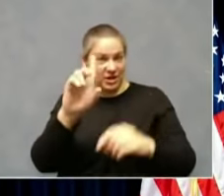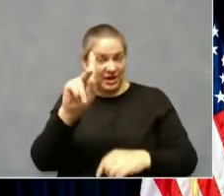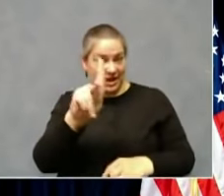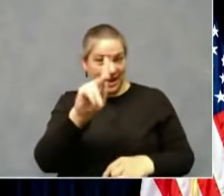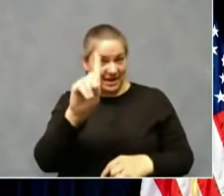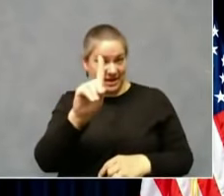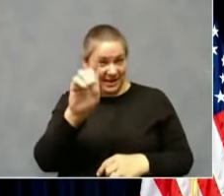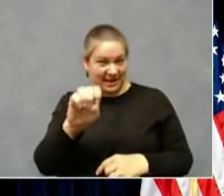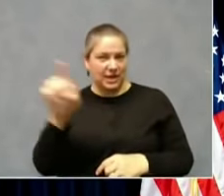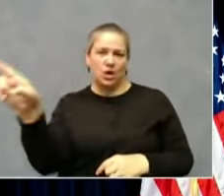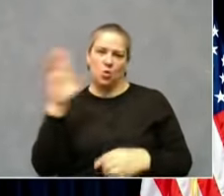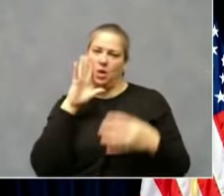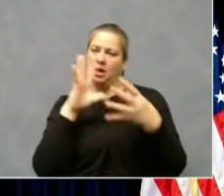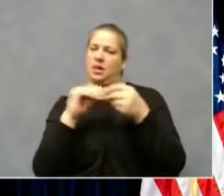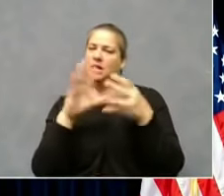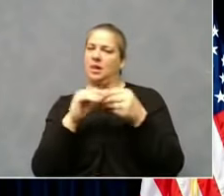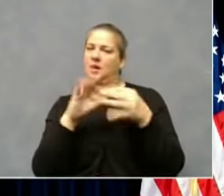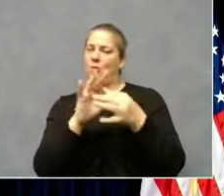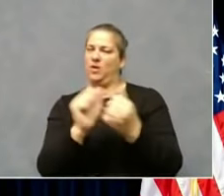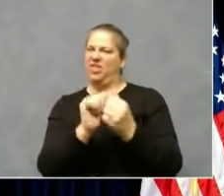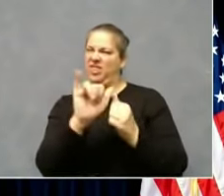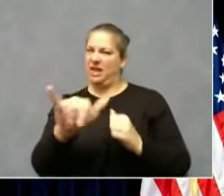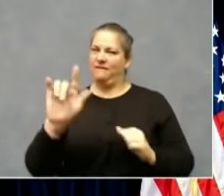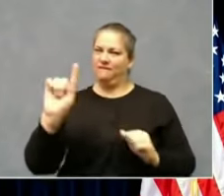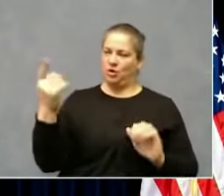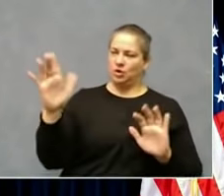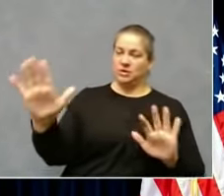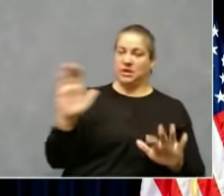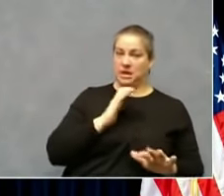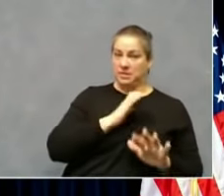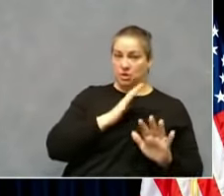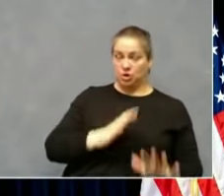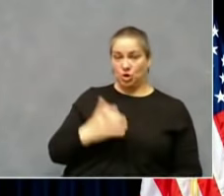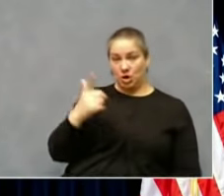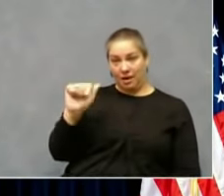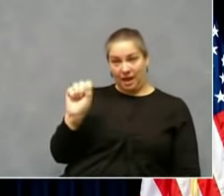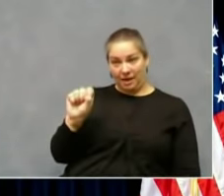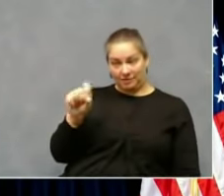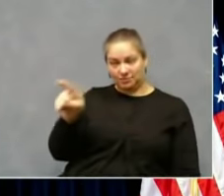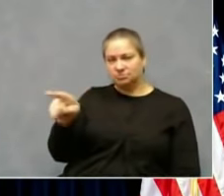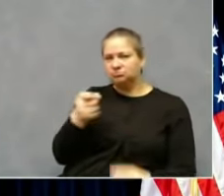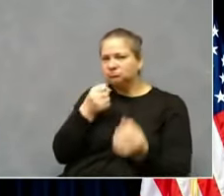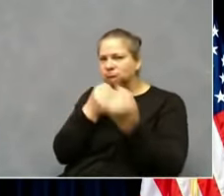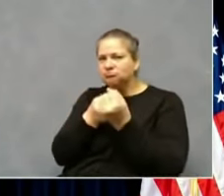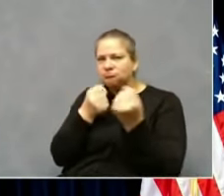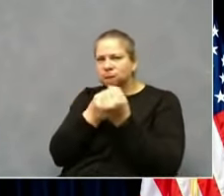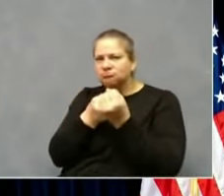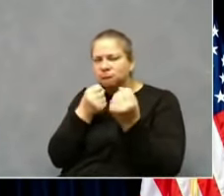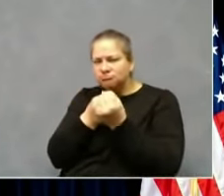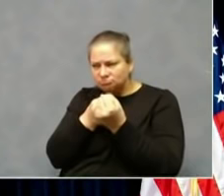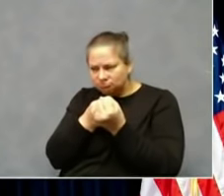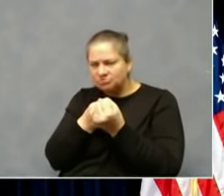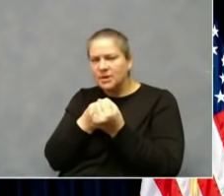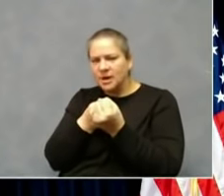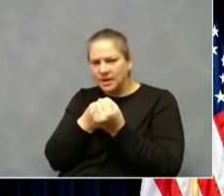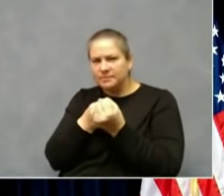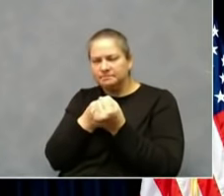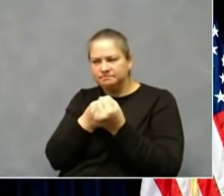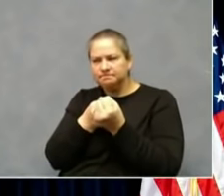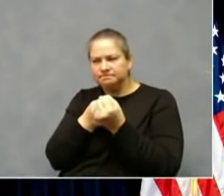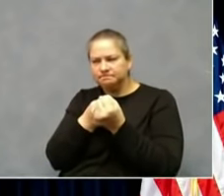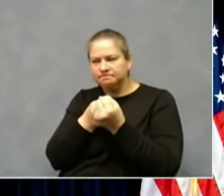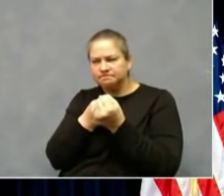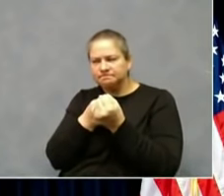first. Commissioner Glass was very supportive of the of the step